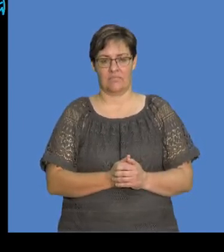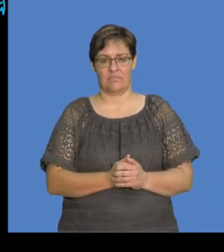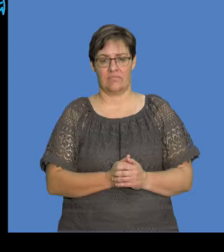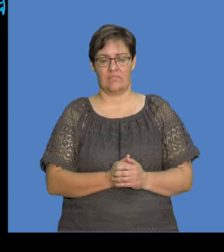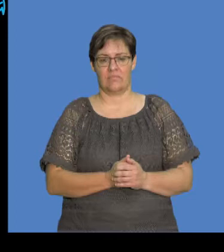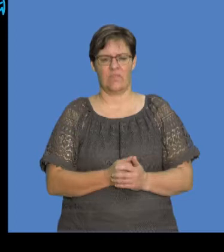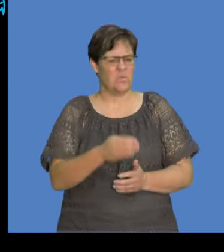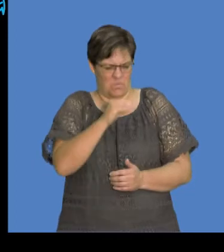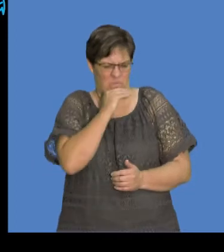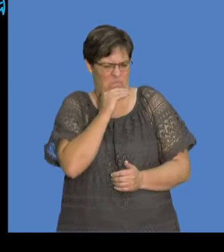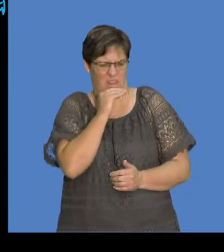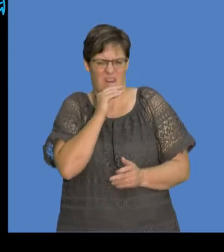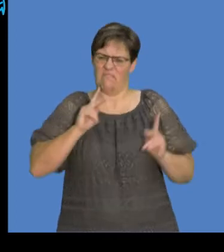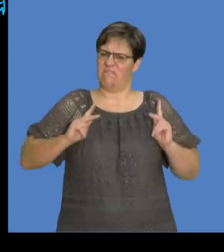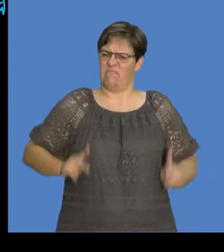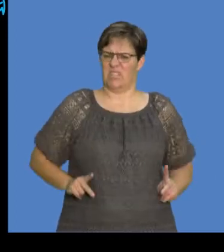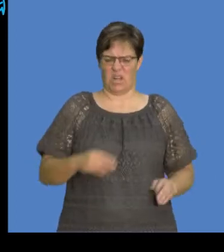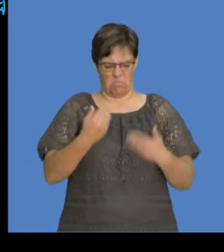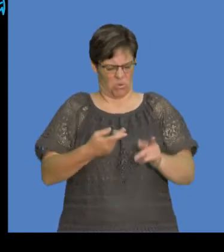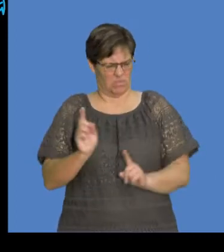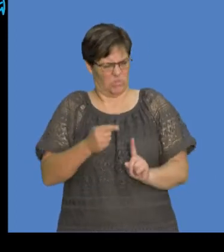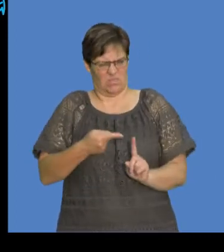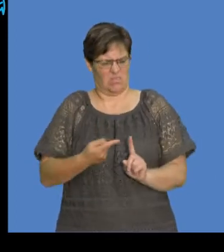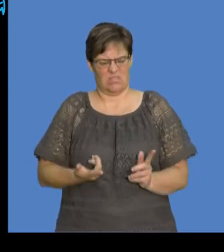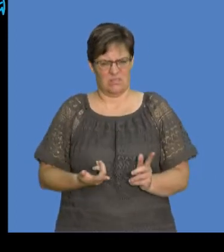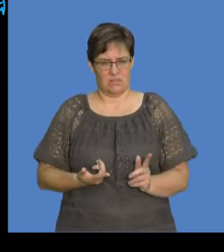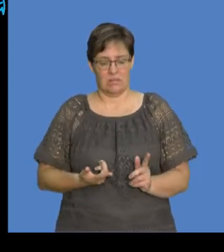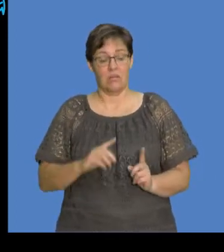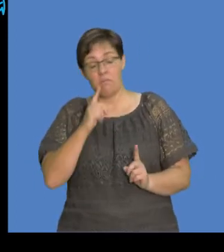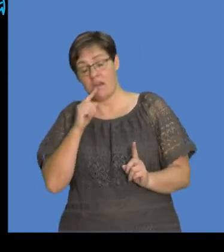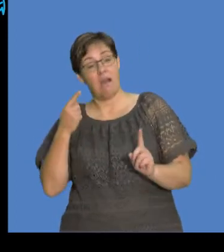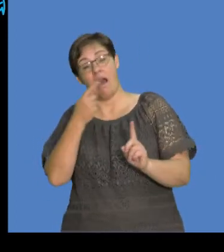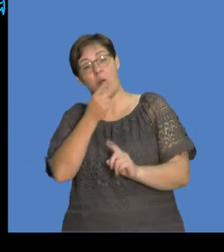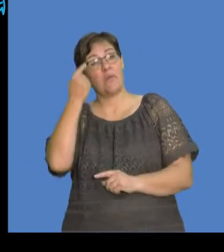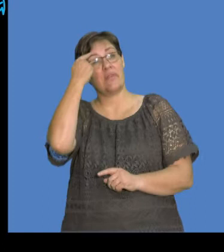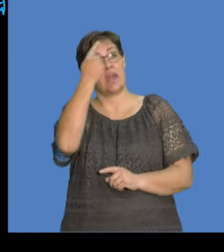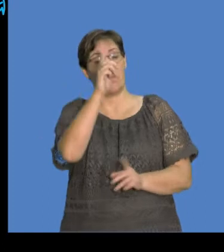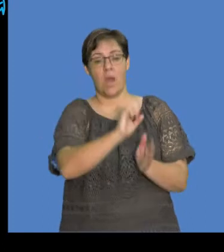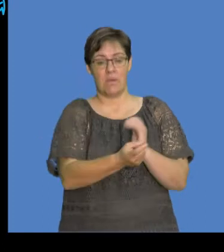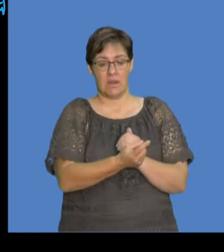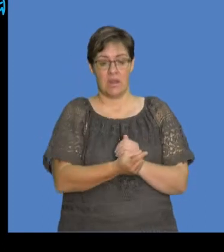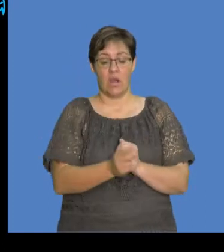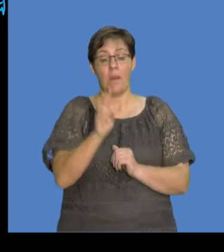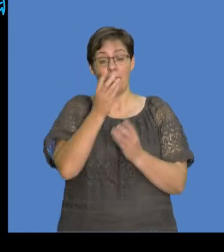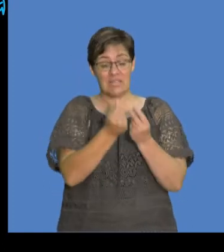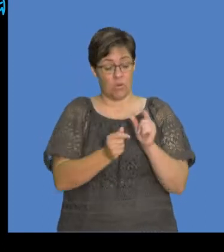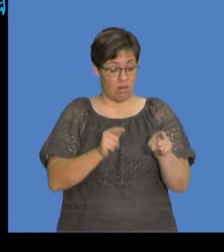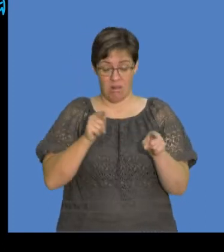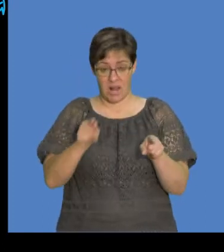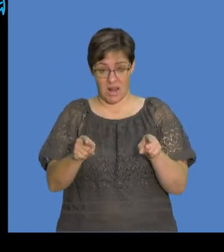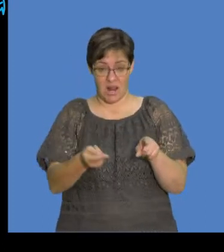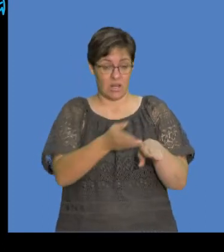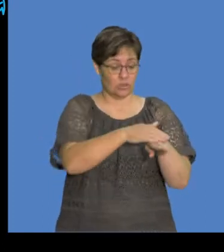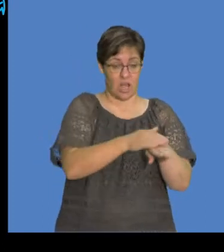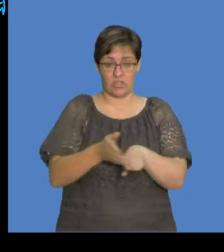okay? So what do we mean by a physical process? Remember, the prediction that we say is when we say two materials